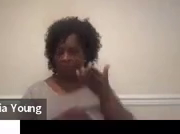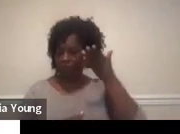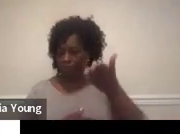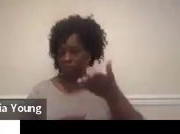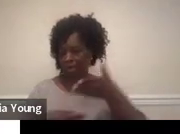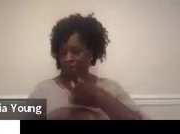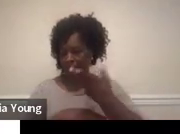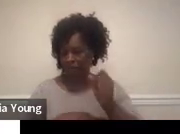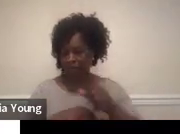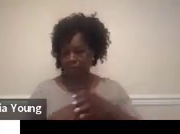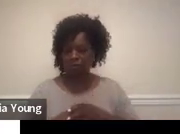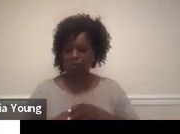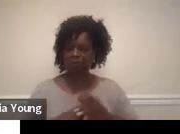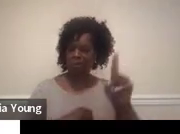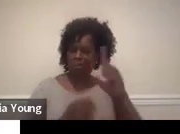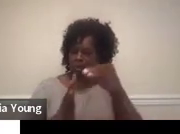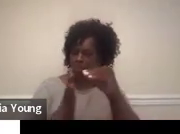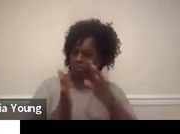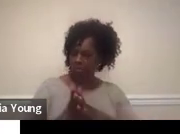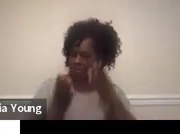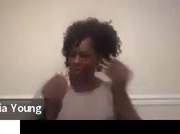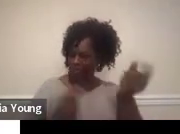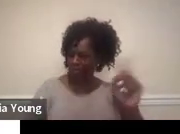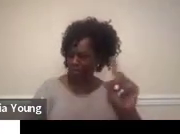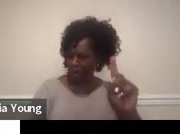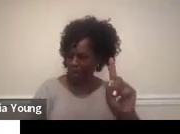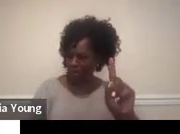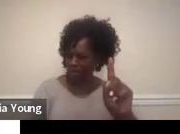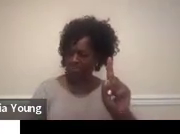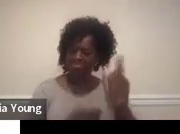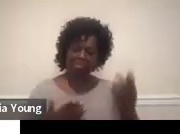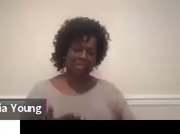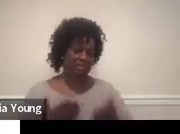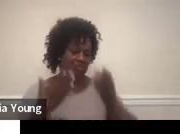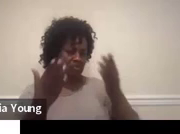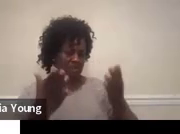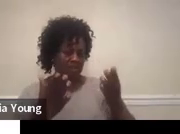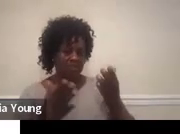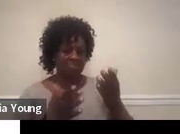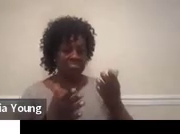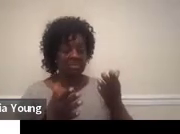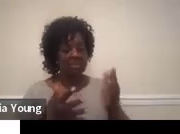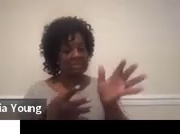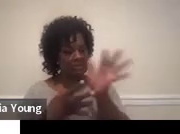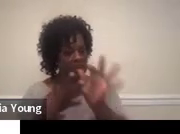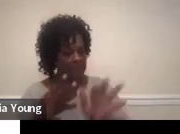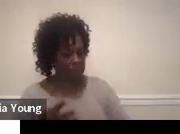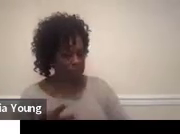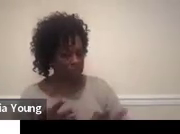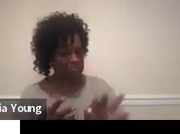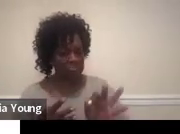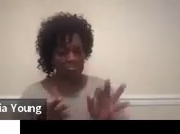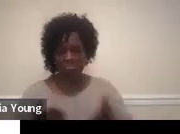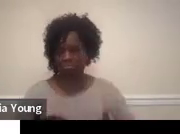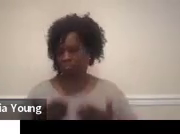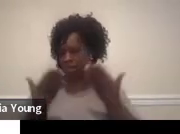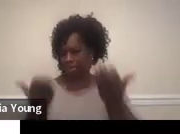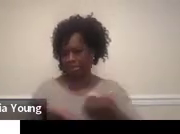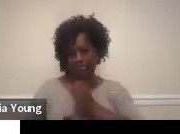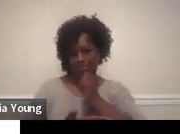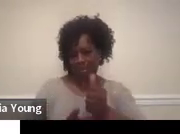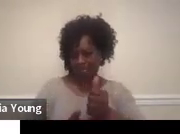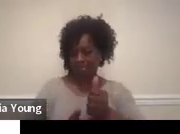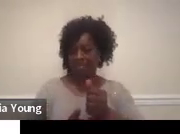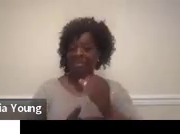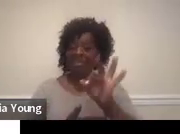So where do you put this information? Our suggestion, and this is optional, but not recommended. But if you